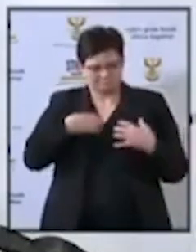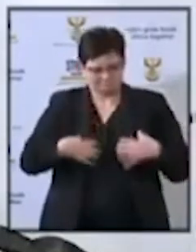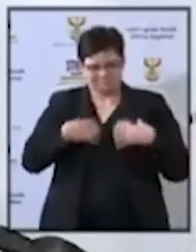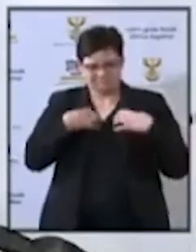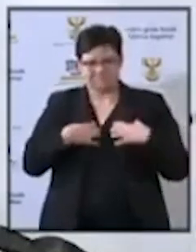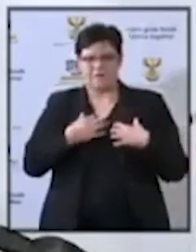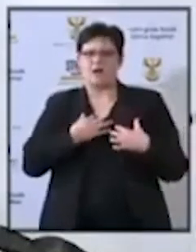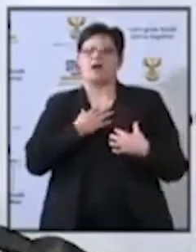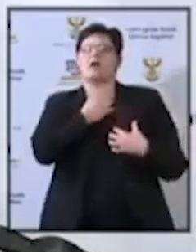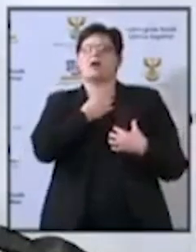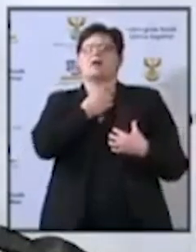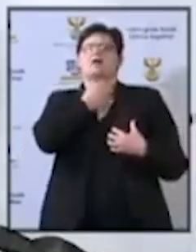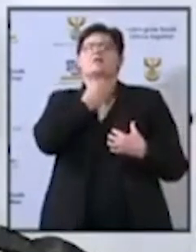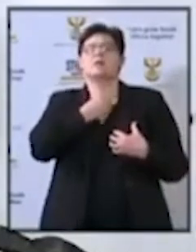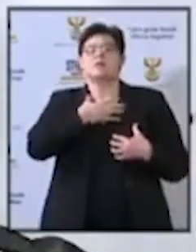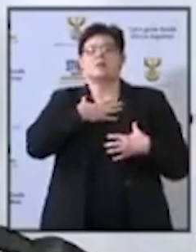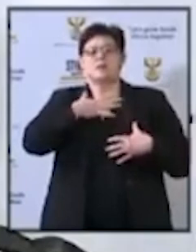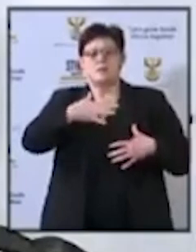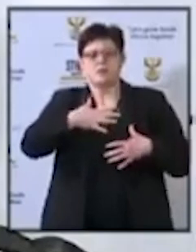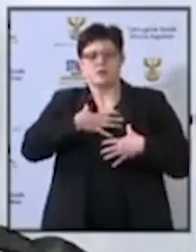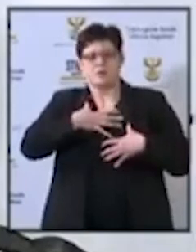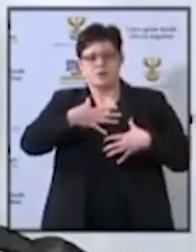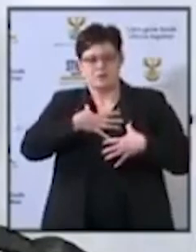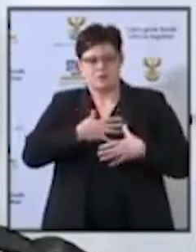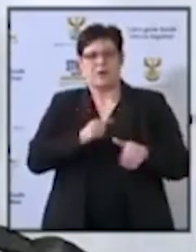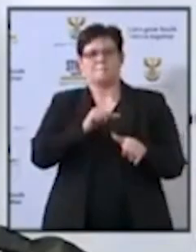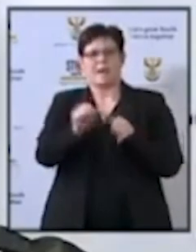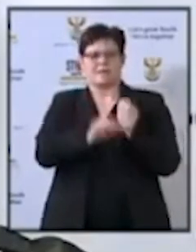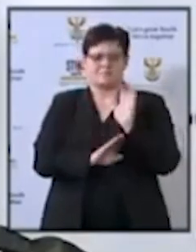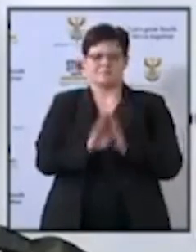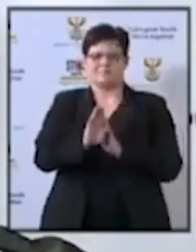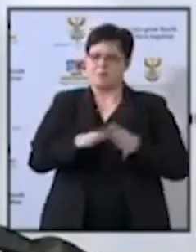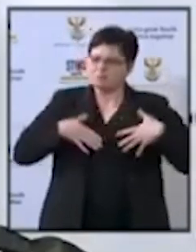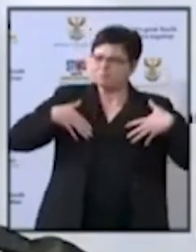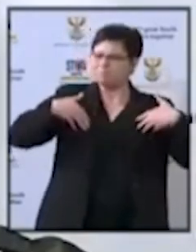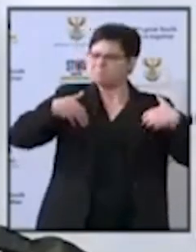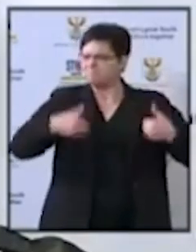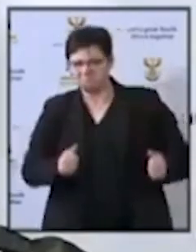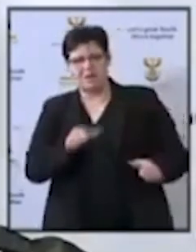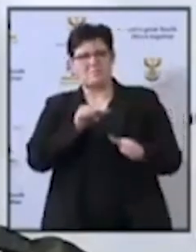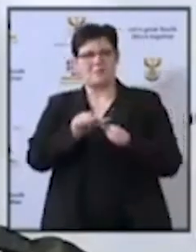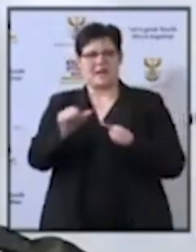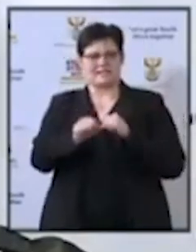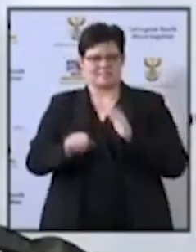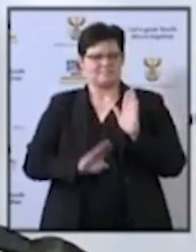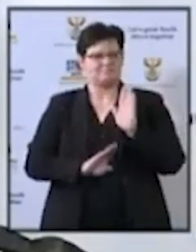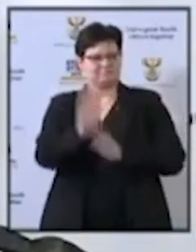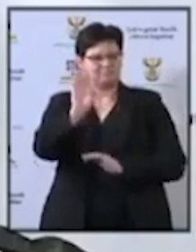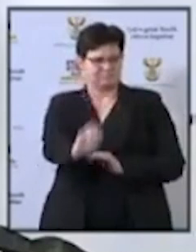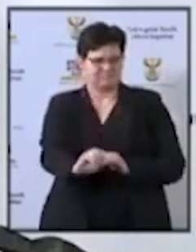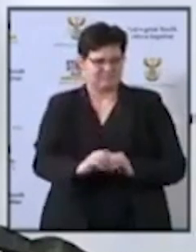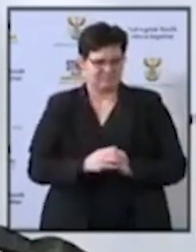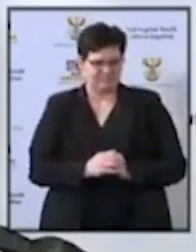quickly and just your general wellbeing does improve. So